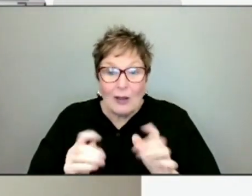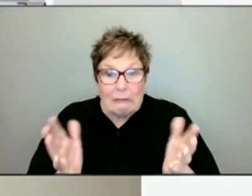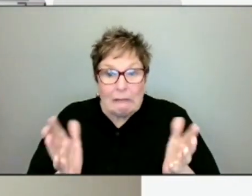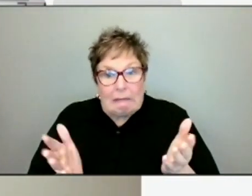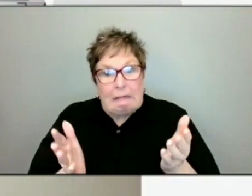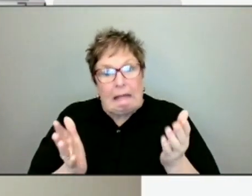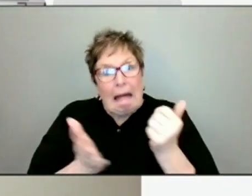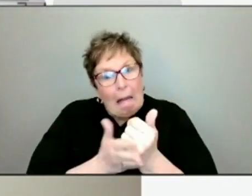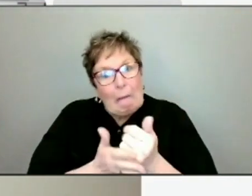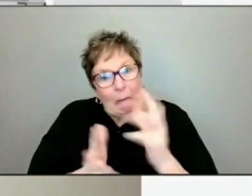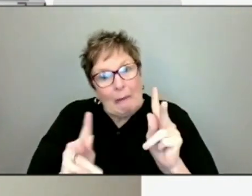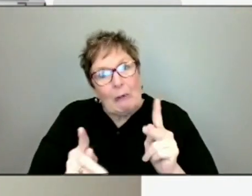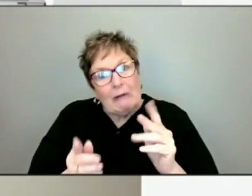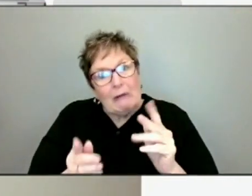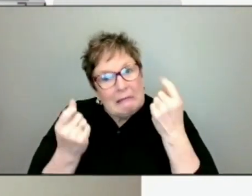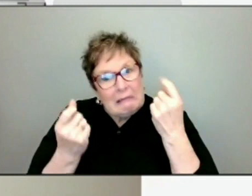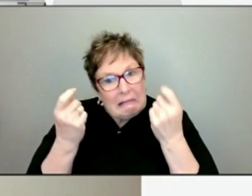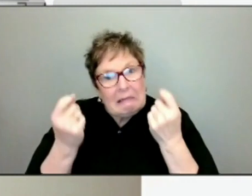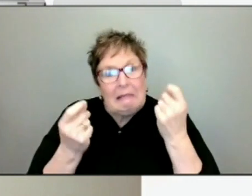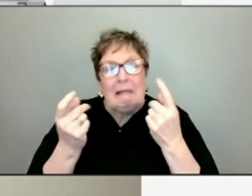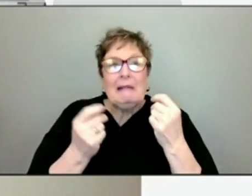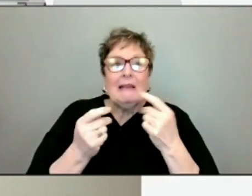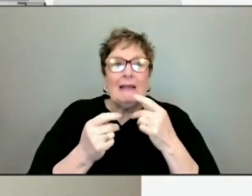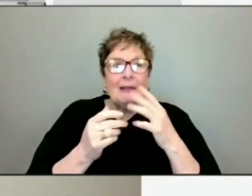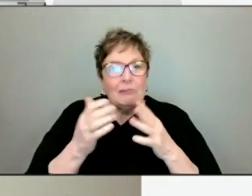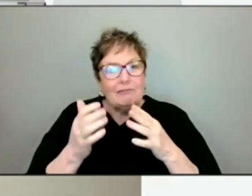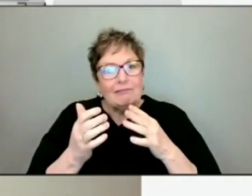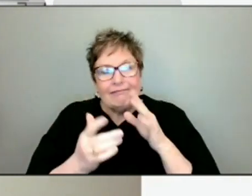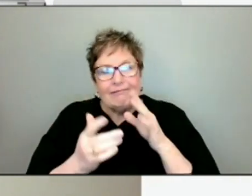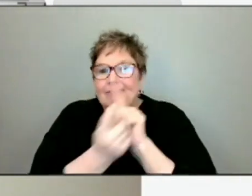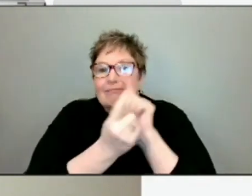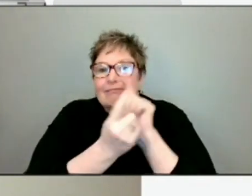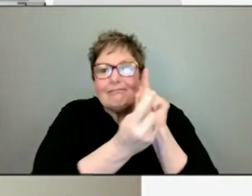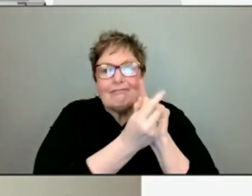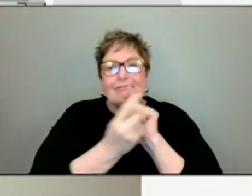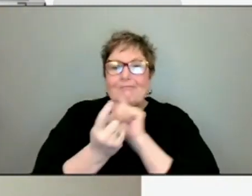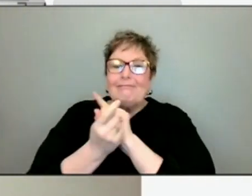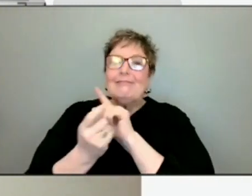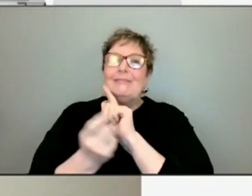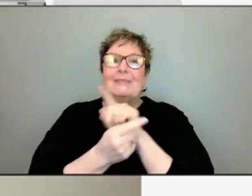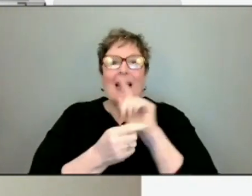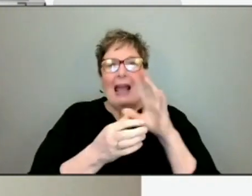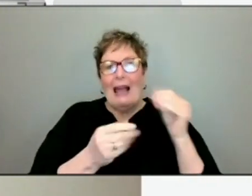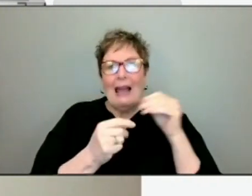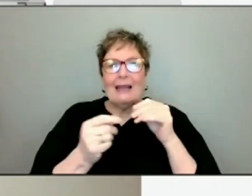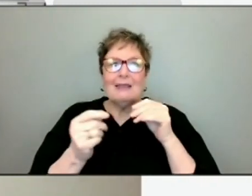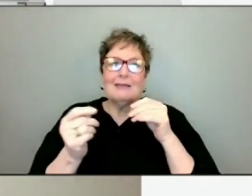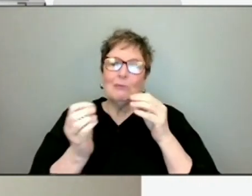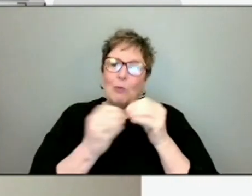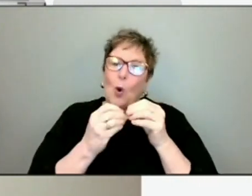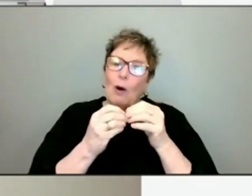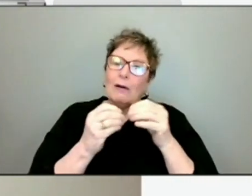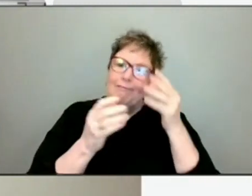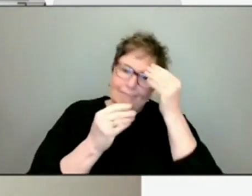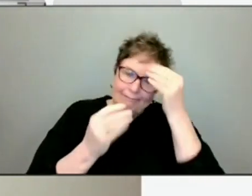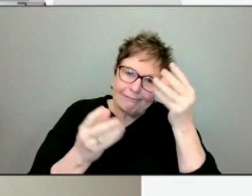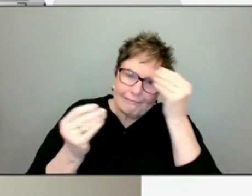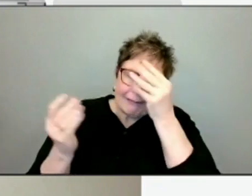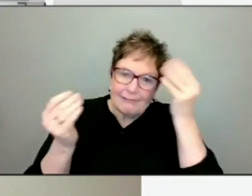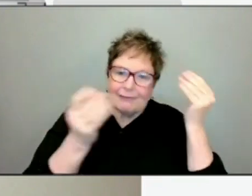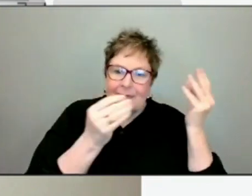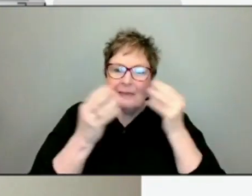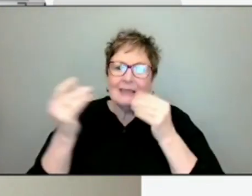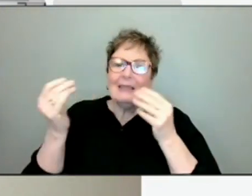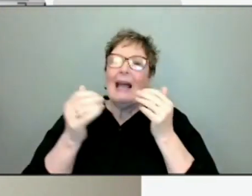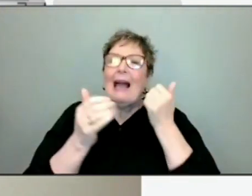the community, from the boots on the ground to the work we're doing sort of at a more of a systems level to get awareness about